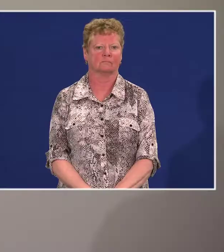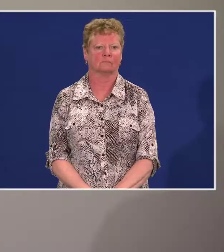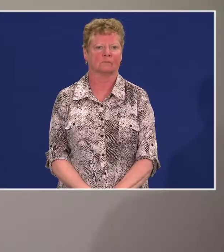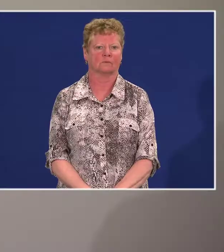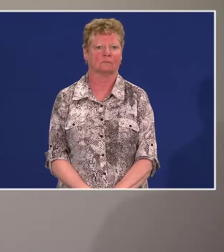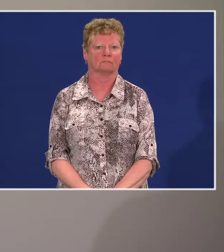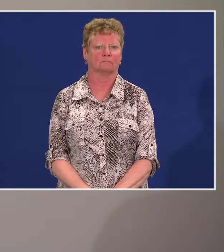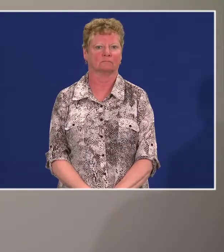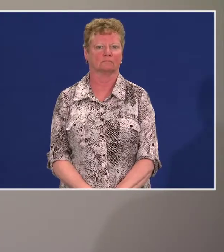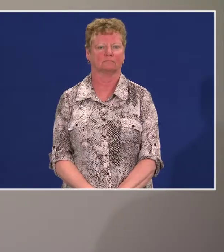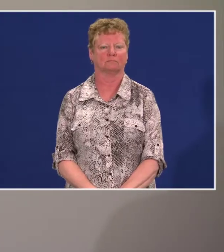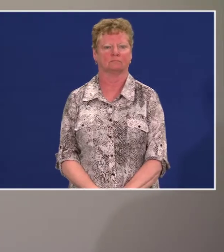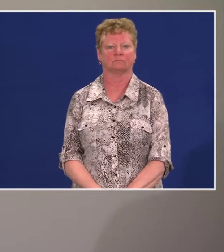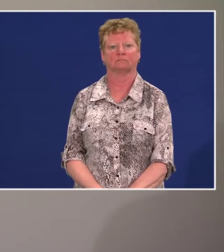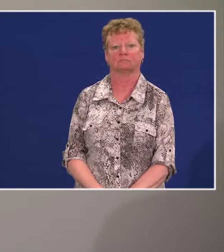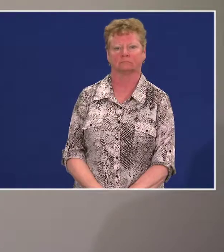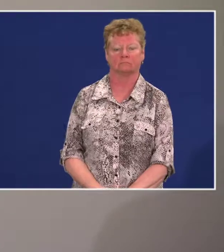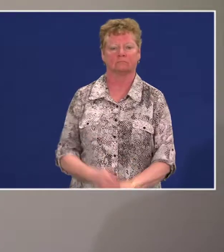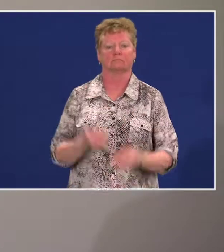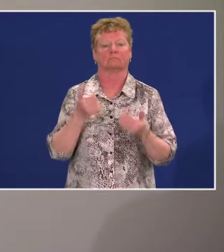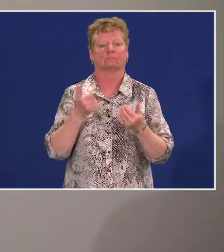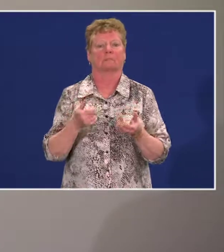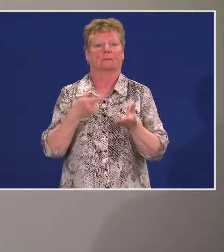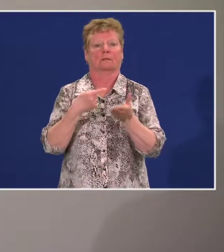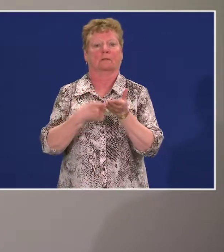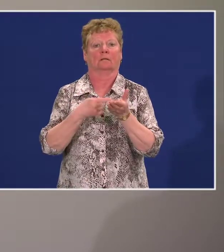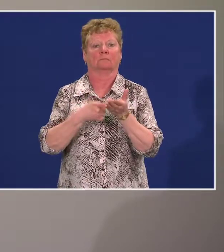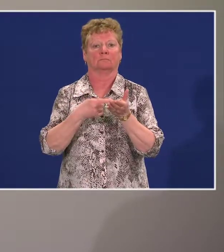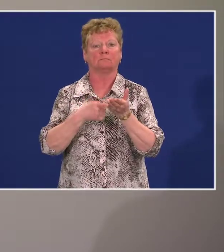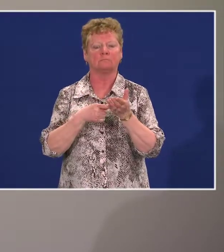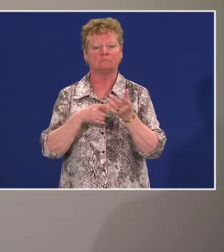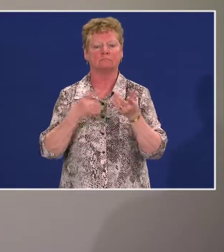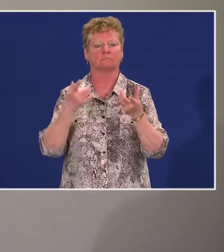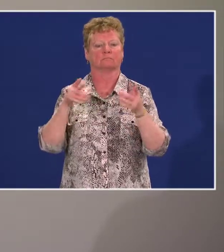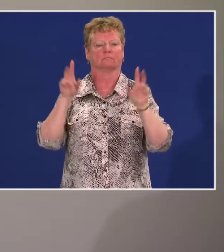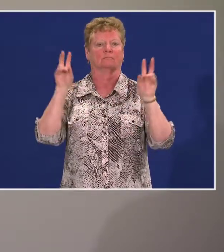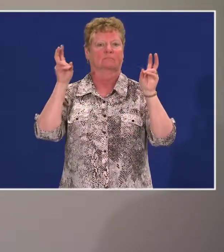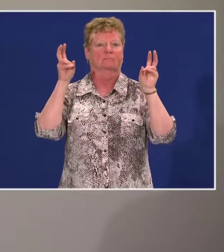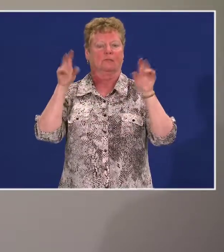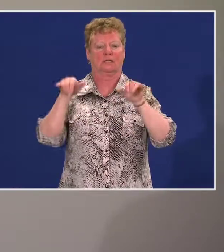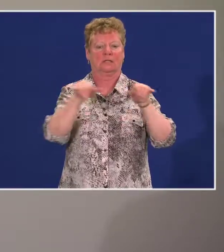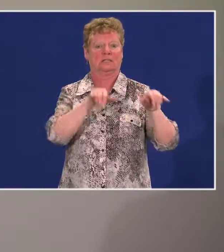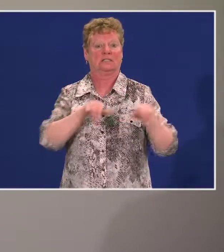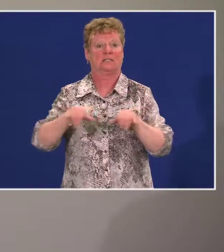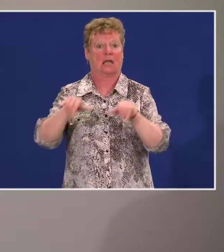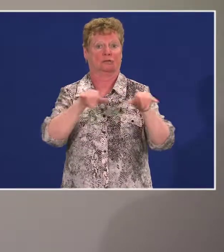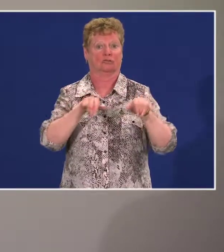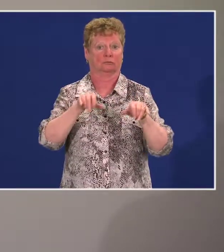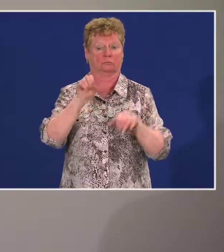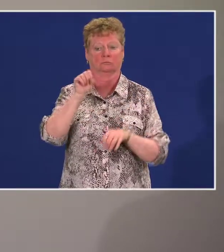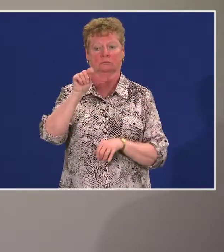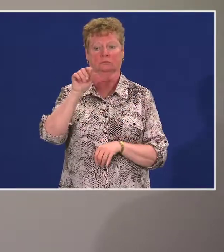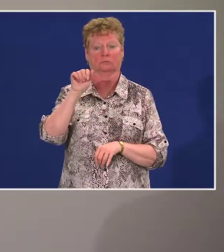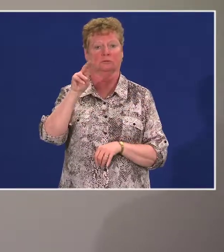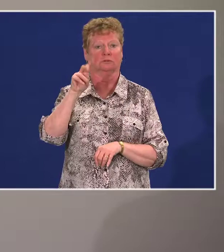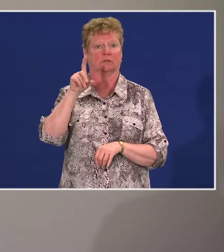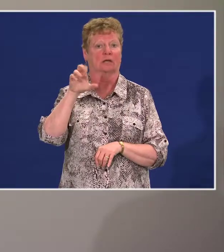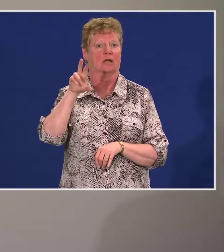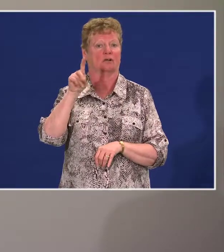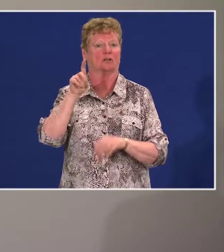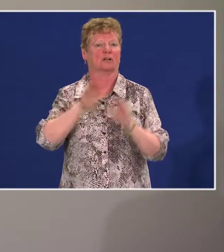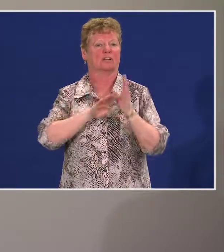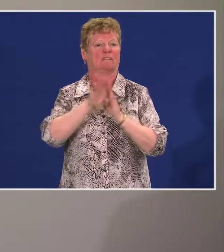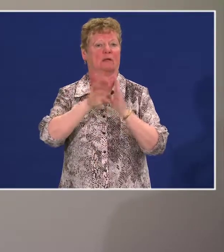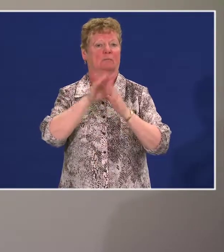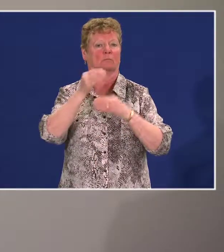The next section that we're going to talk about is called the standard development process. And we've been talking a lot about that, about how